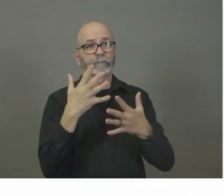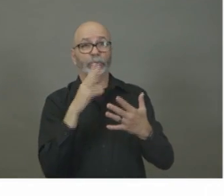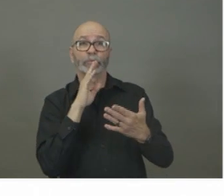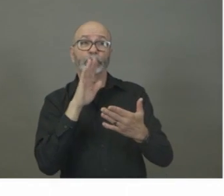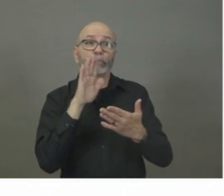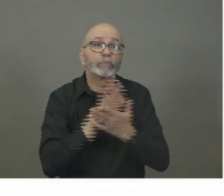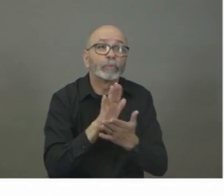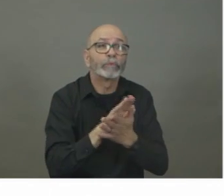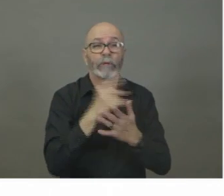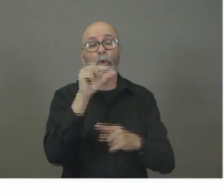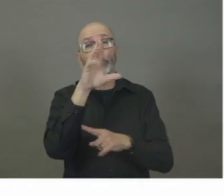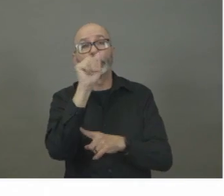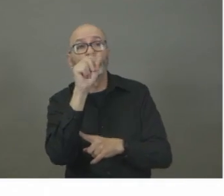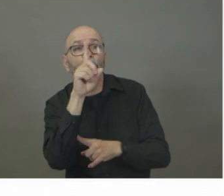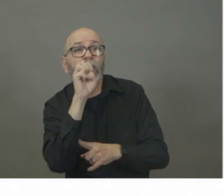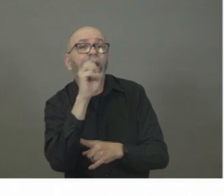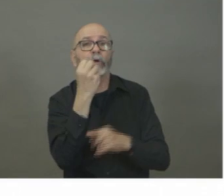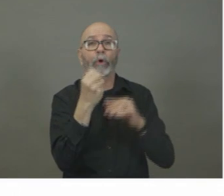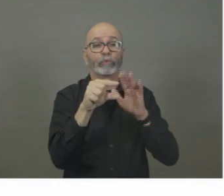on time.